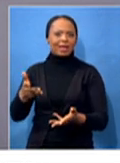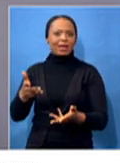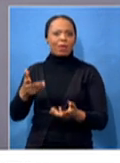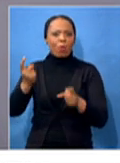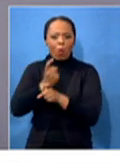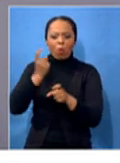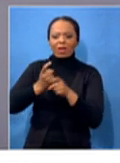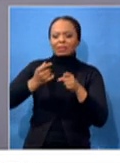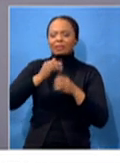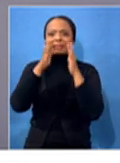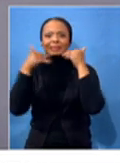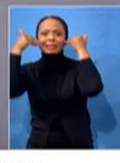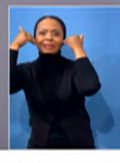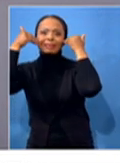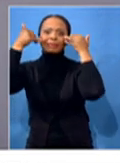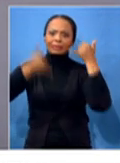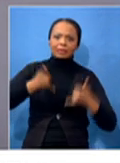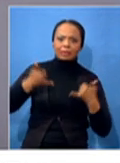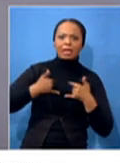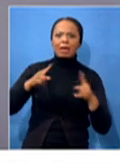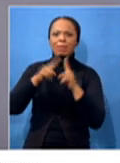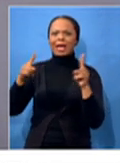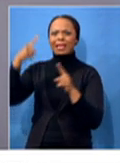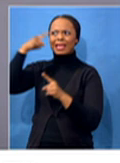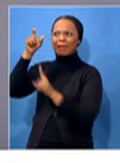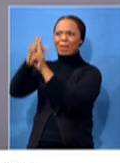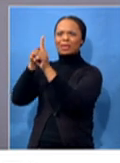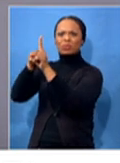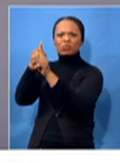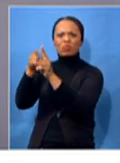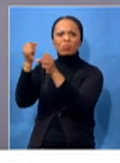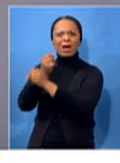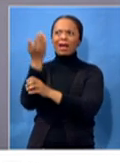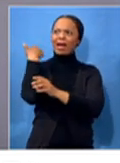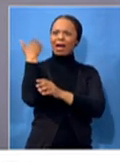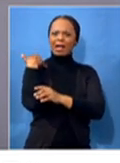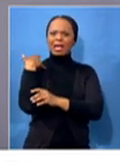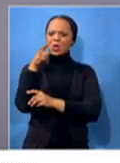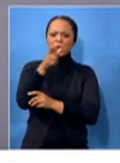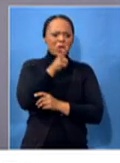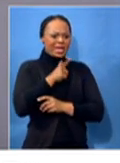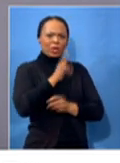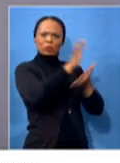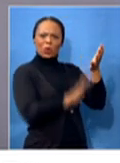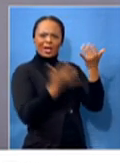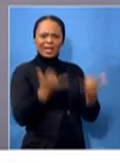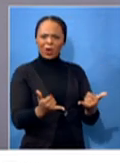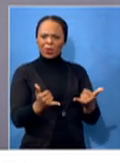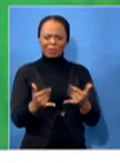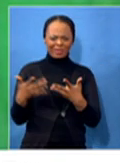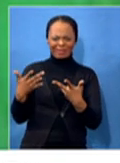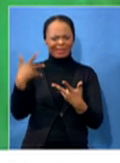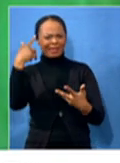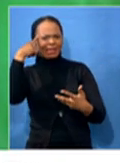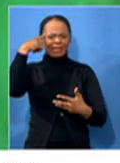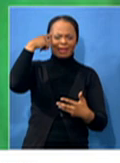person with the kinds of stories that you are telling me now, they just don't seem to resonate. It doesn't